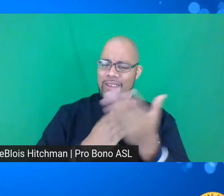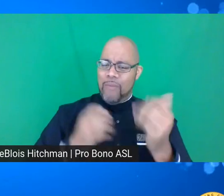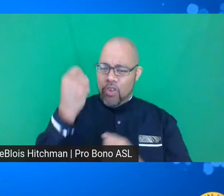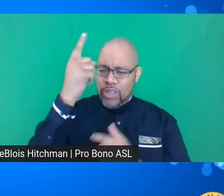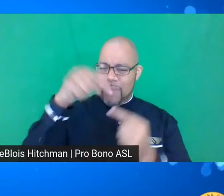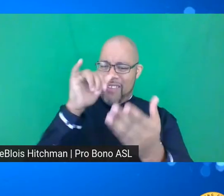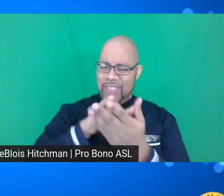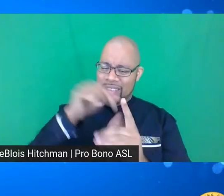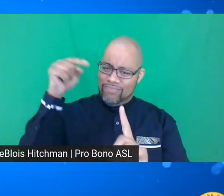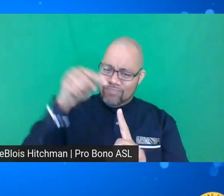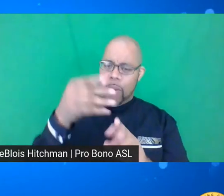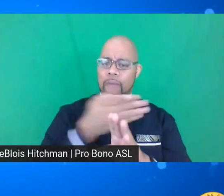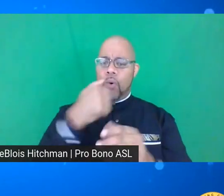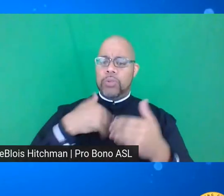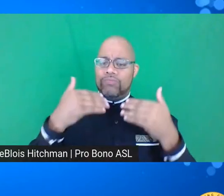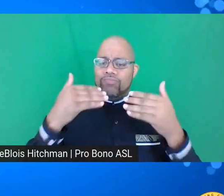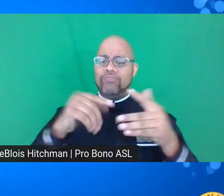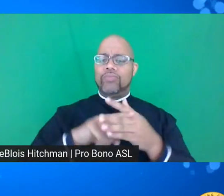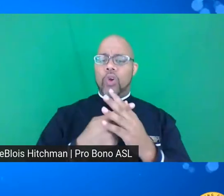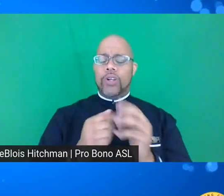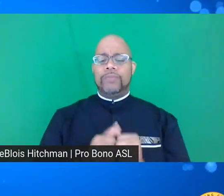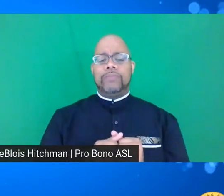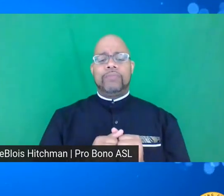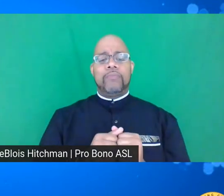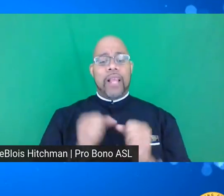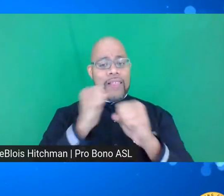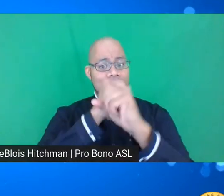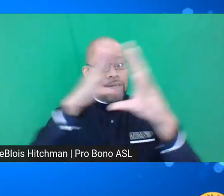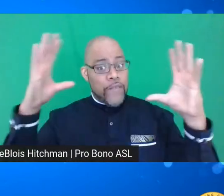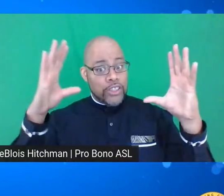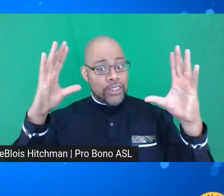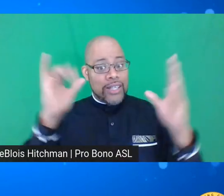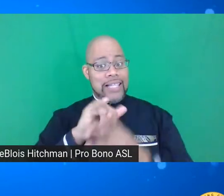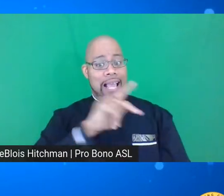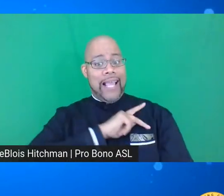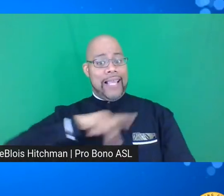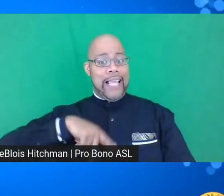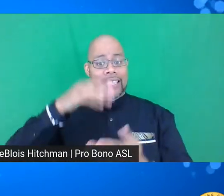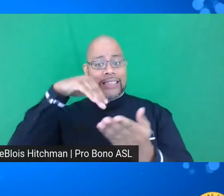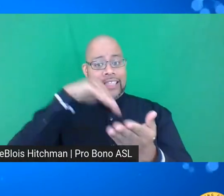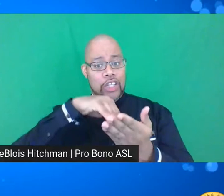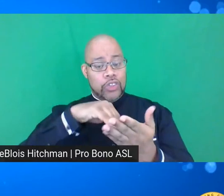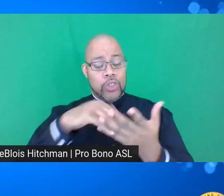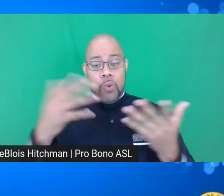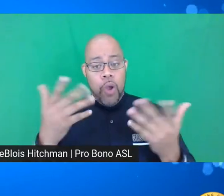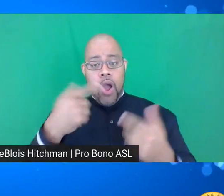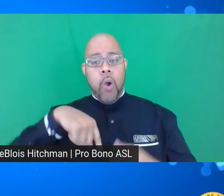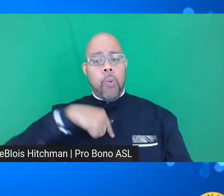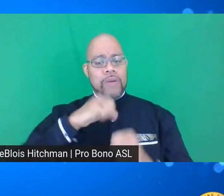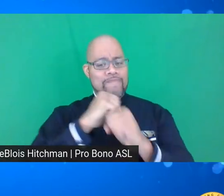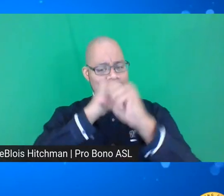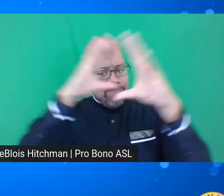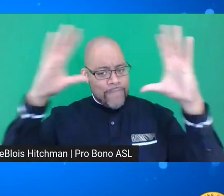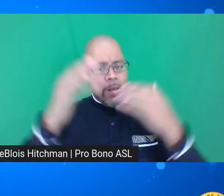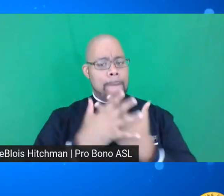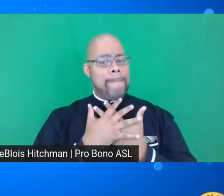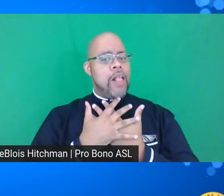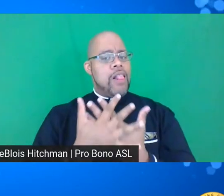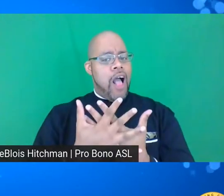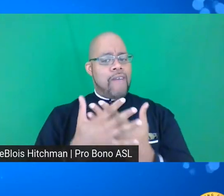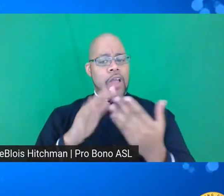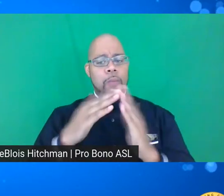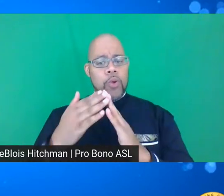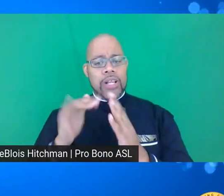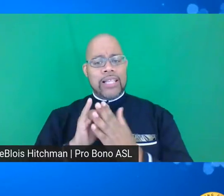that before we get started. The vision of the King Center is that we envision the Beloved Community where